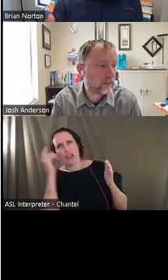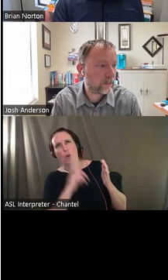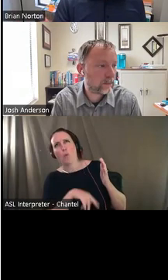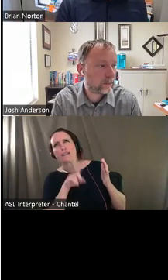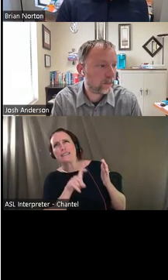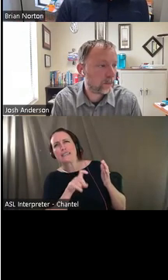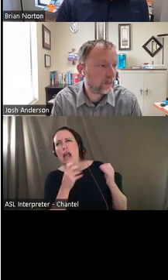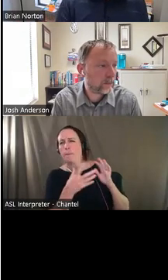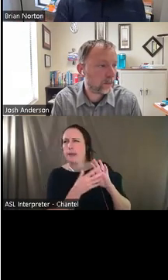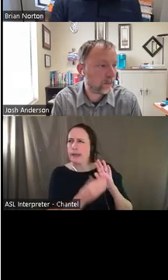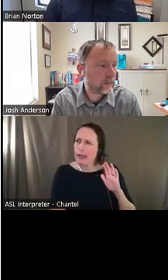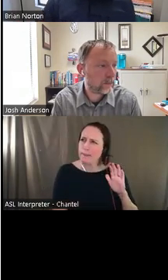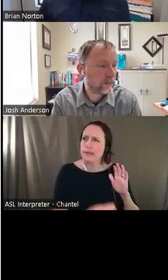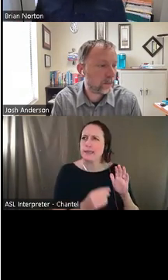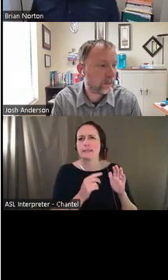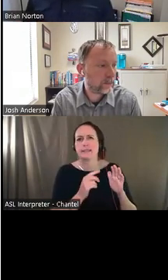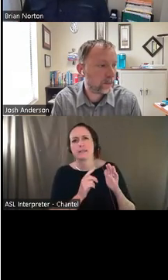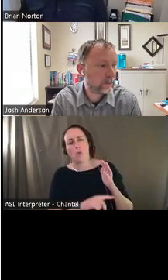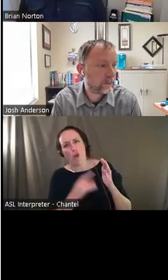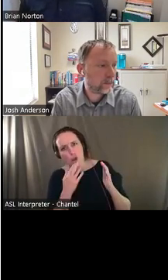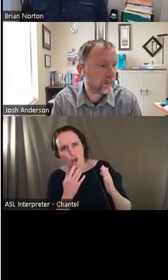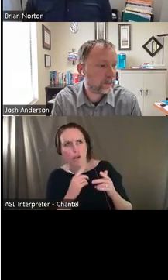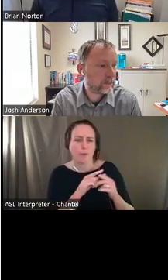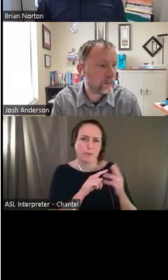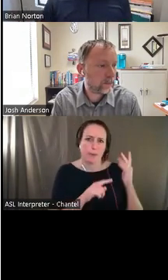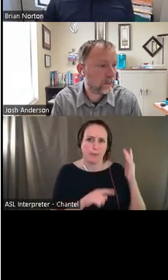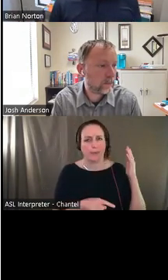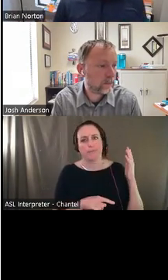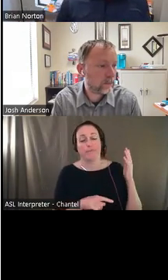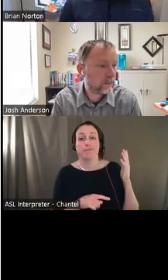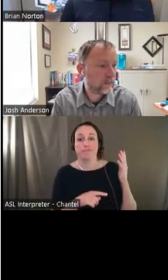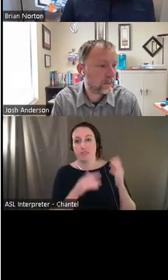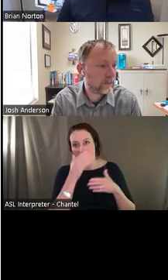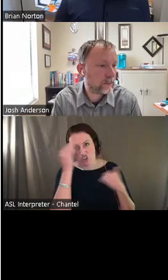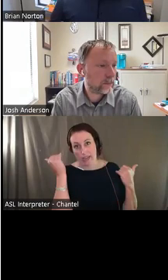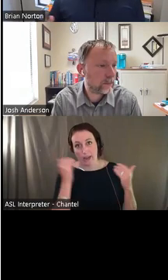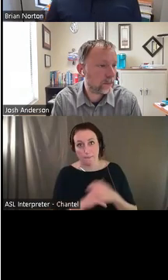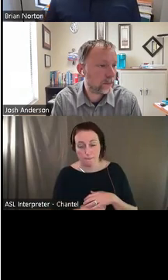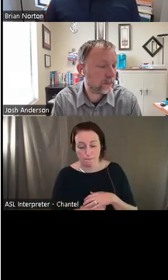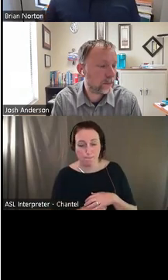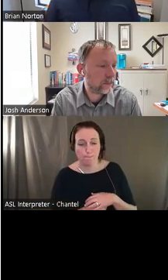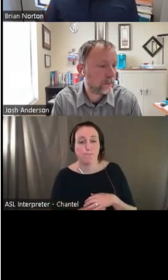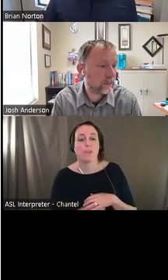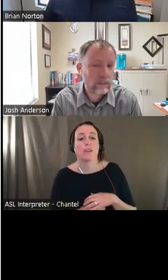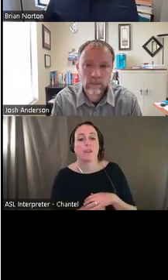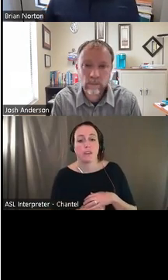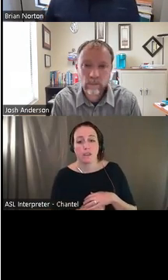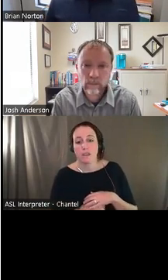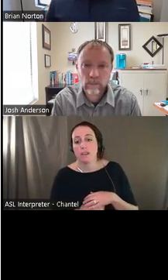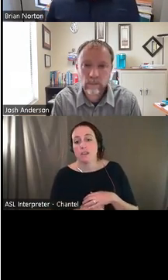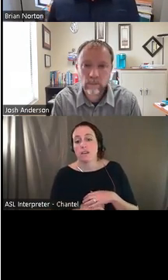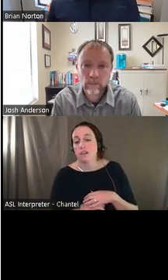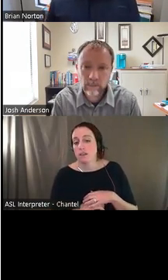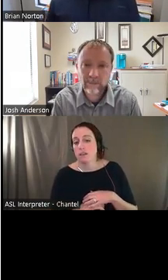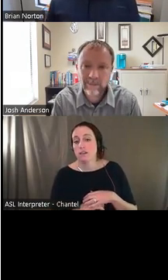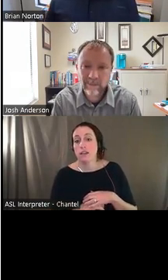are needed, how many things, like what, what is that particular order and what do they need to do? Um, and then obviously a lot of that machinery is